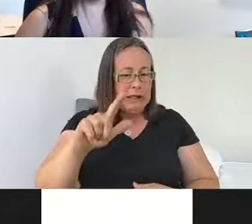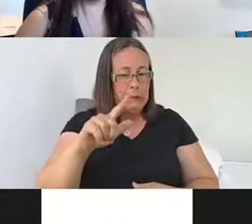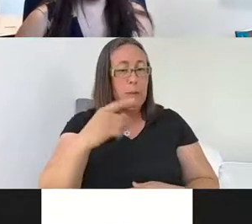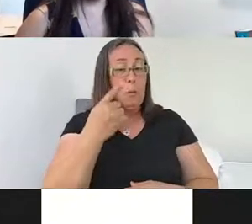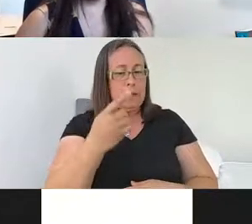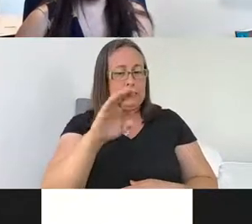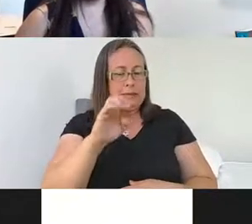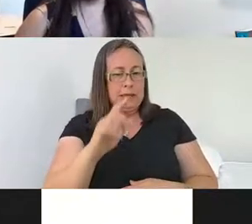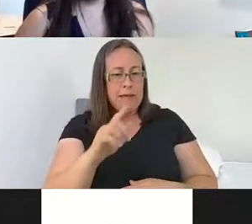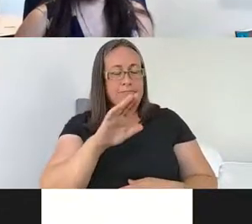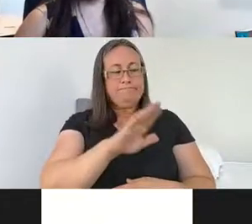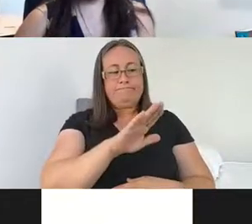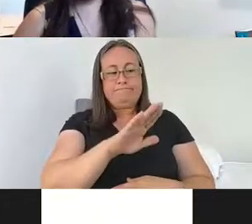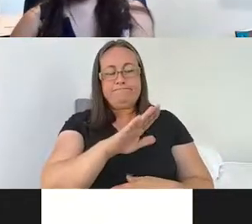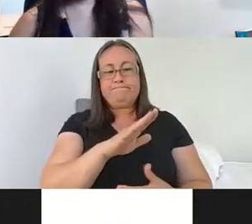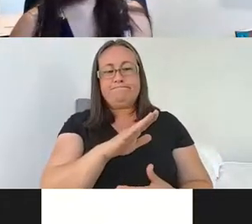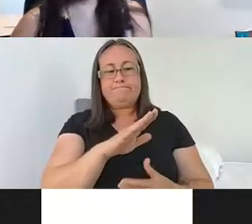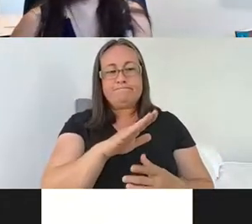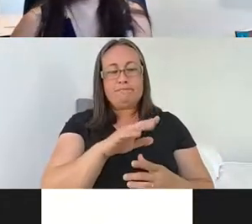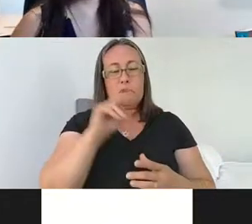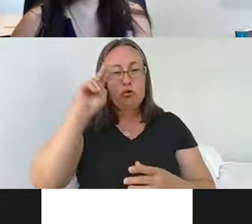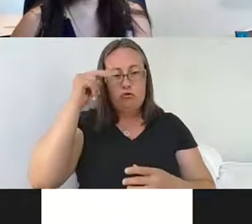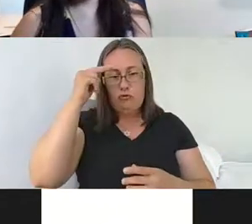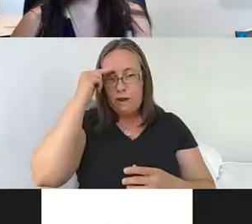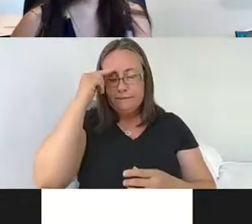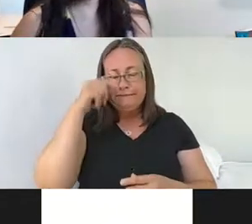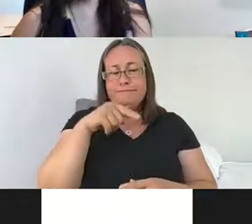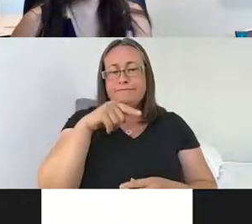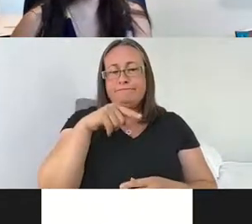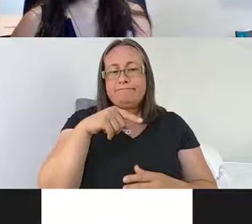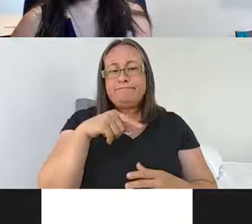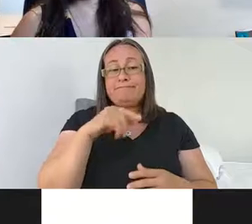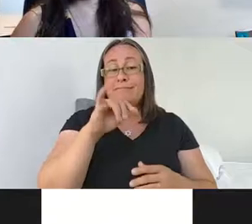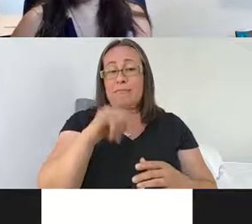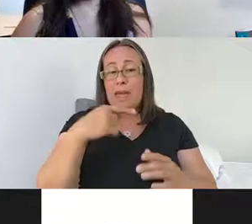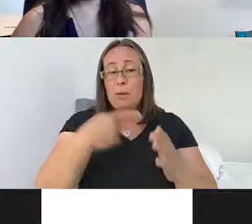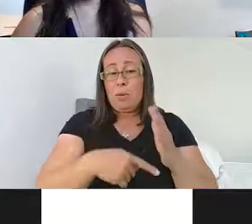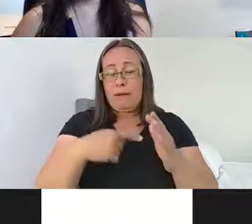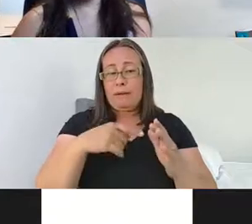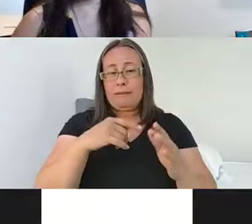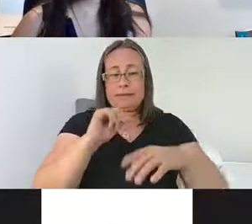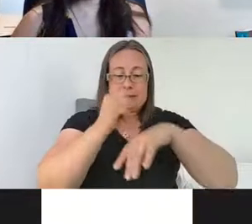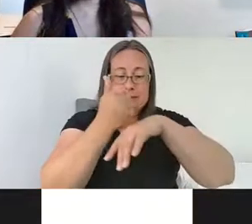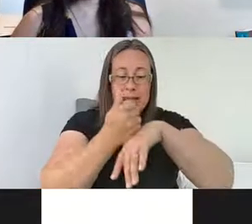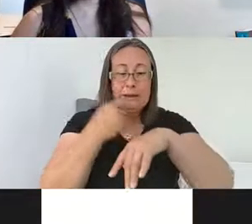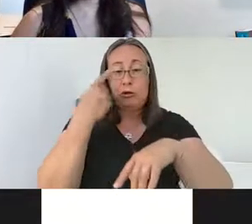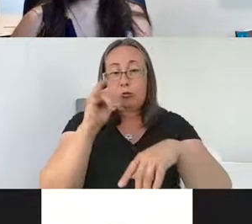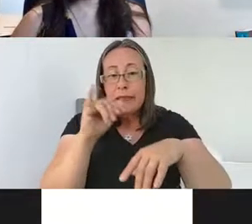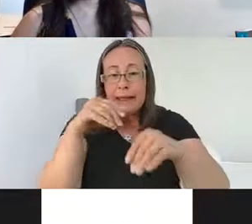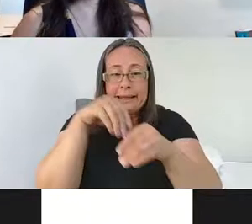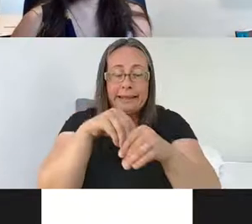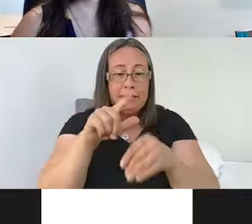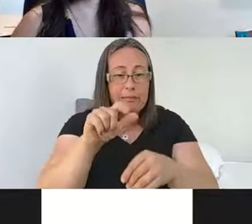neuron. And this is just sort of what that setup looks like in reality in the lab where we have a